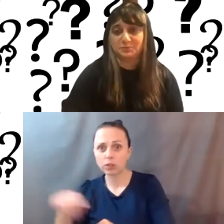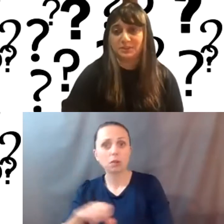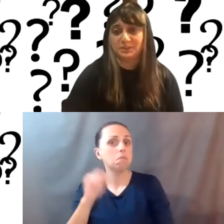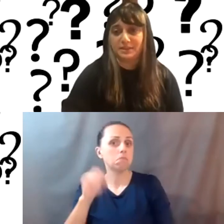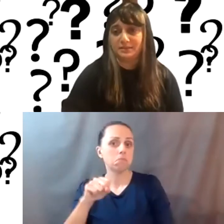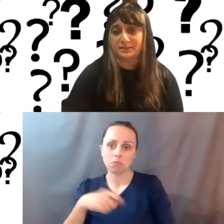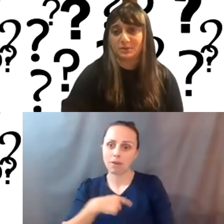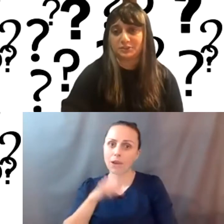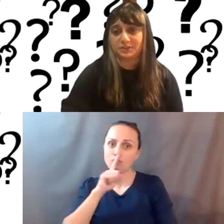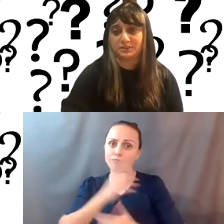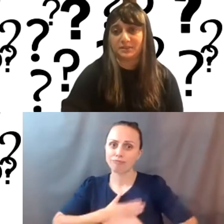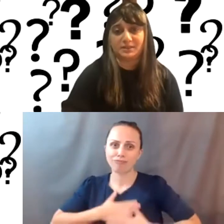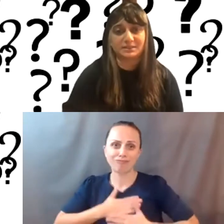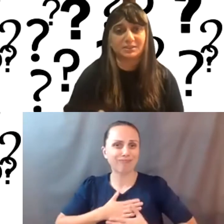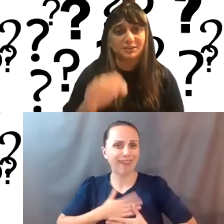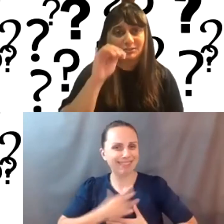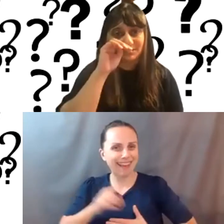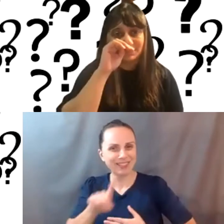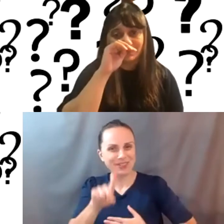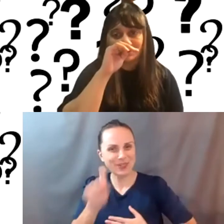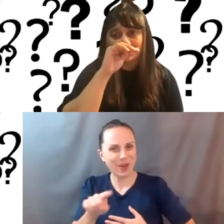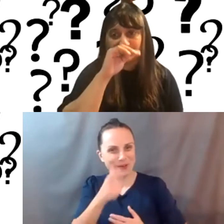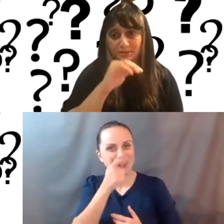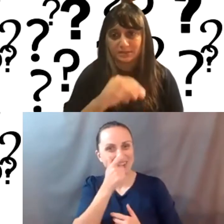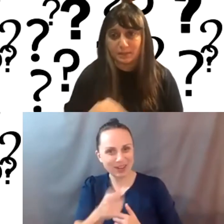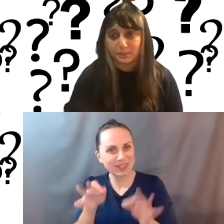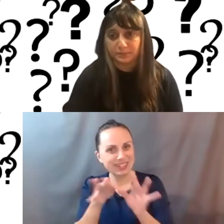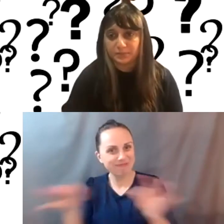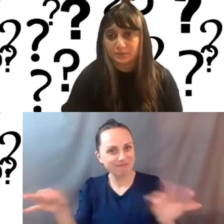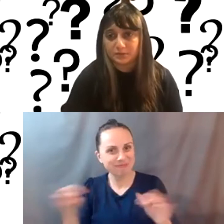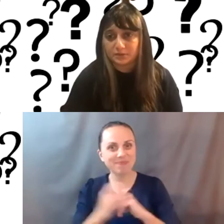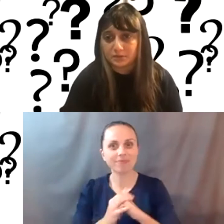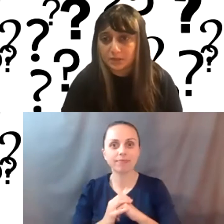I mean, I just really like this question. I think it's such an interesting question. It's